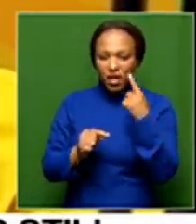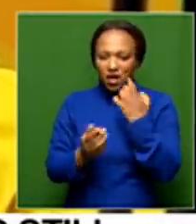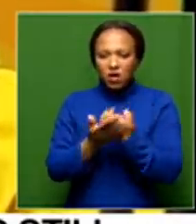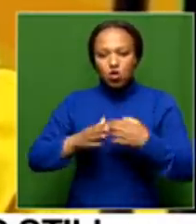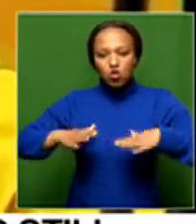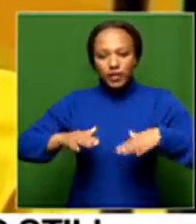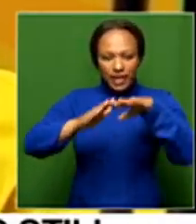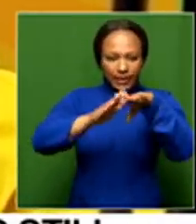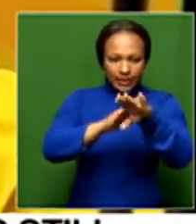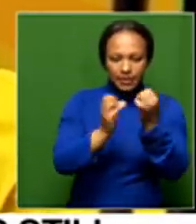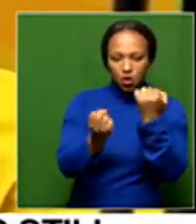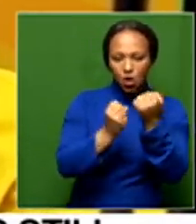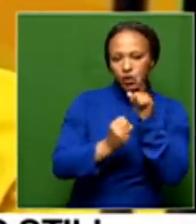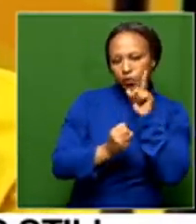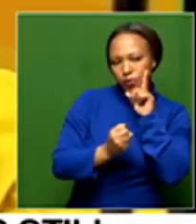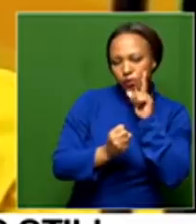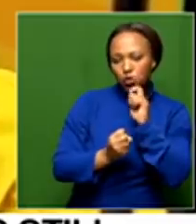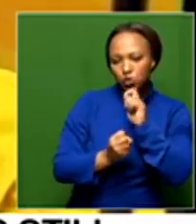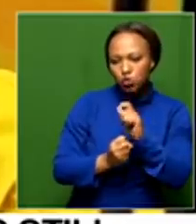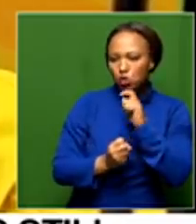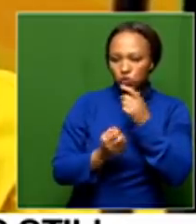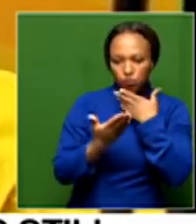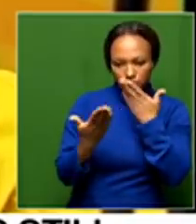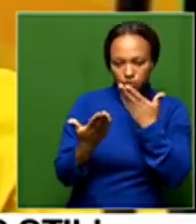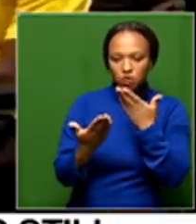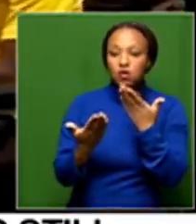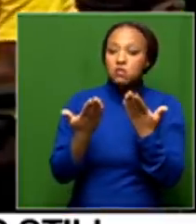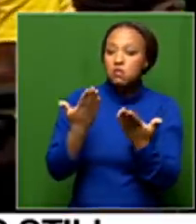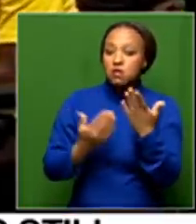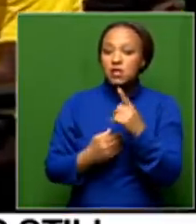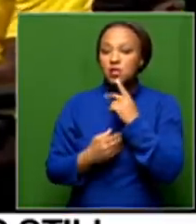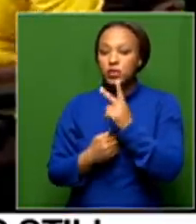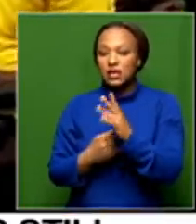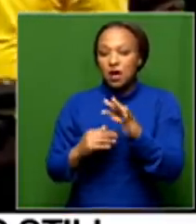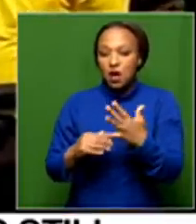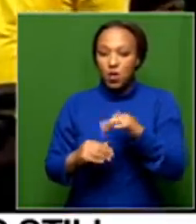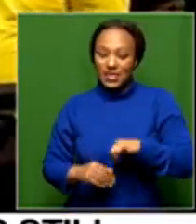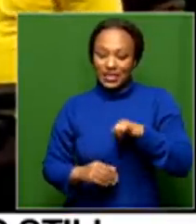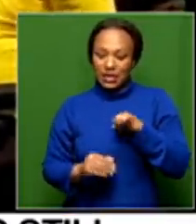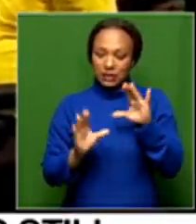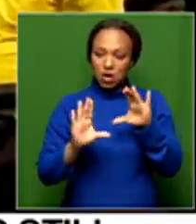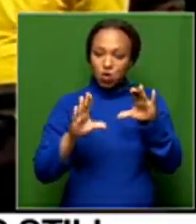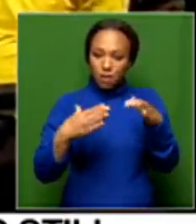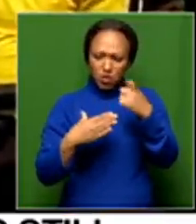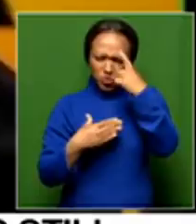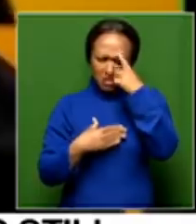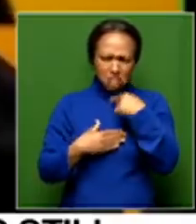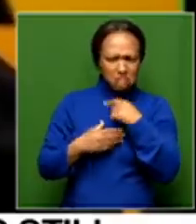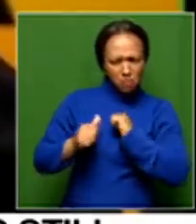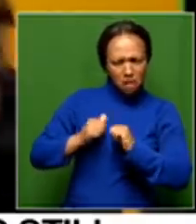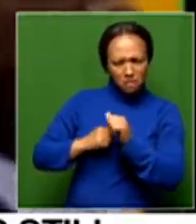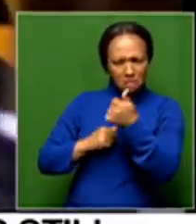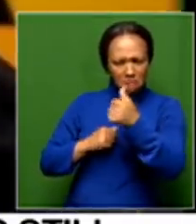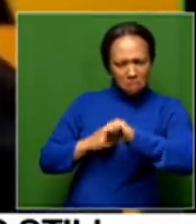in court, then you, whether or not it's a function of how well the integrity committee thinks you have performed